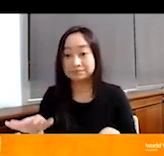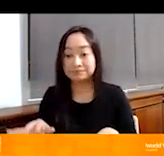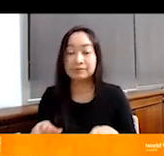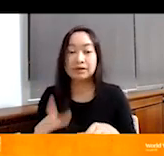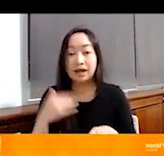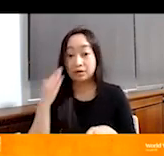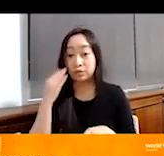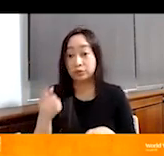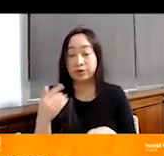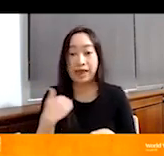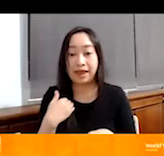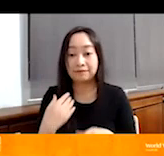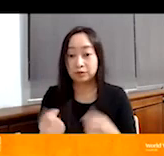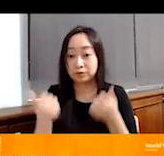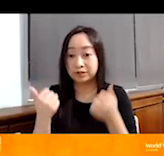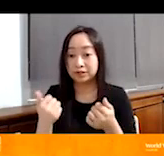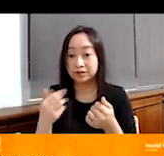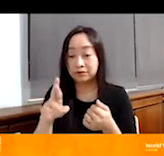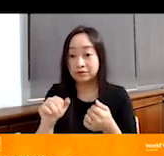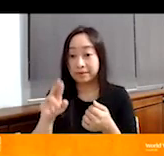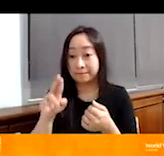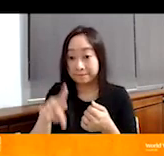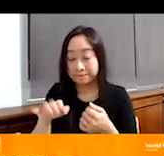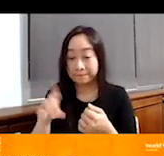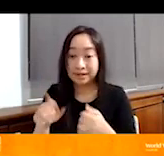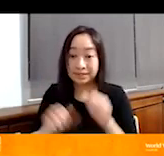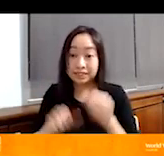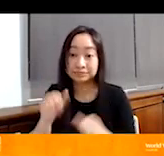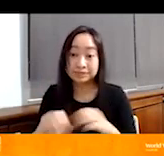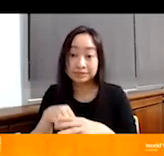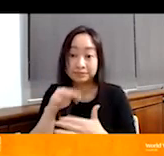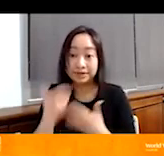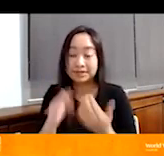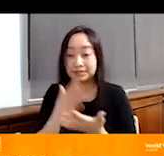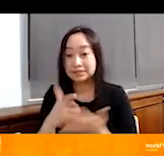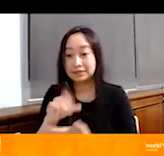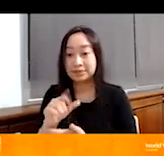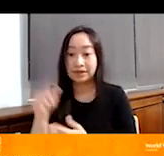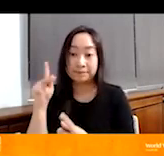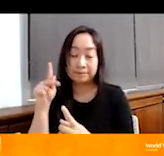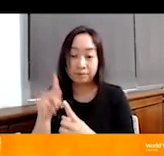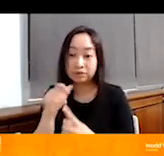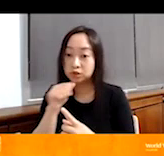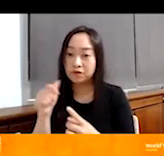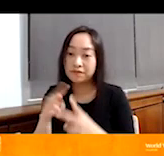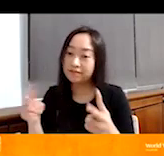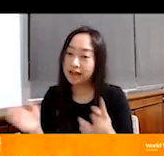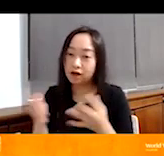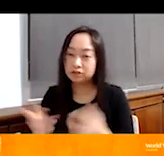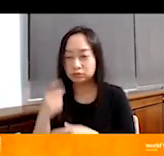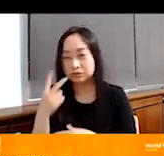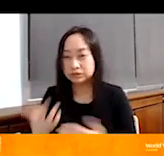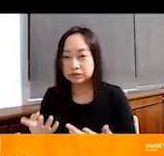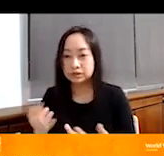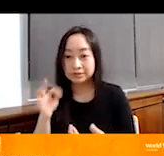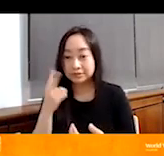you have a quick, rapid assessment that's conducted in May. And some of the data points are not encouraging to see, you know,